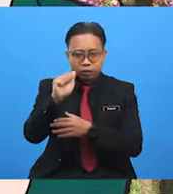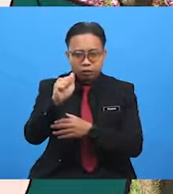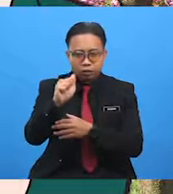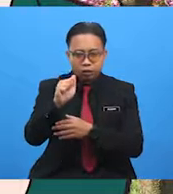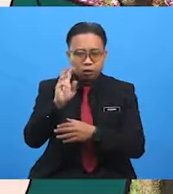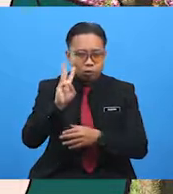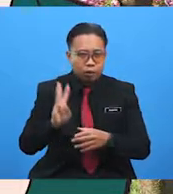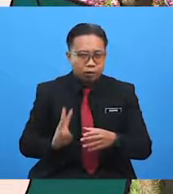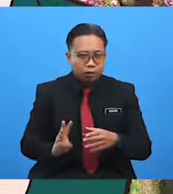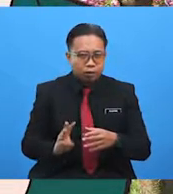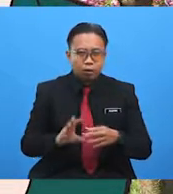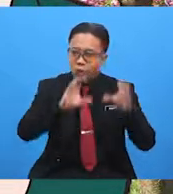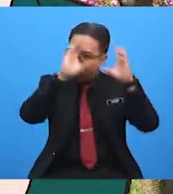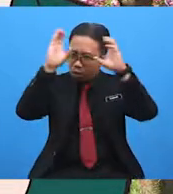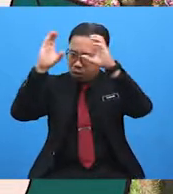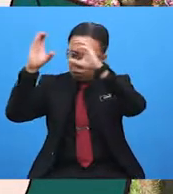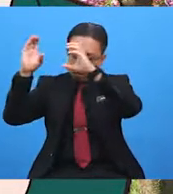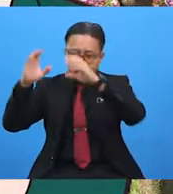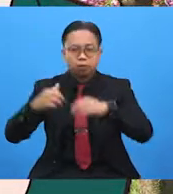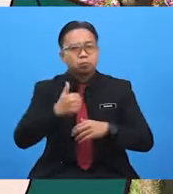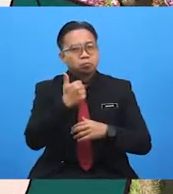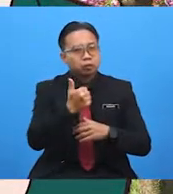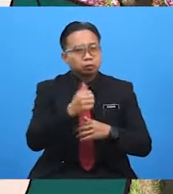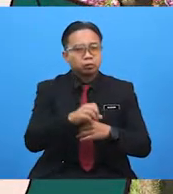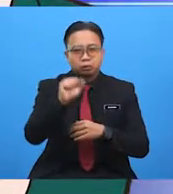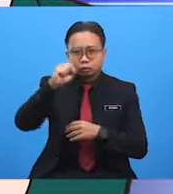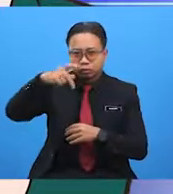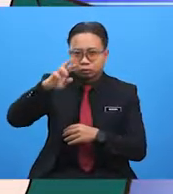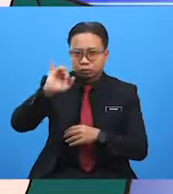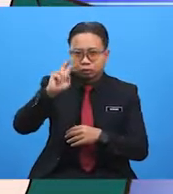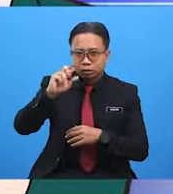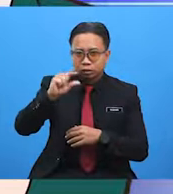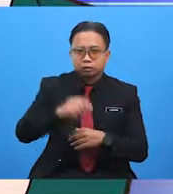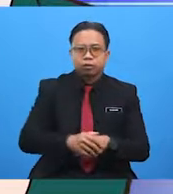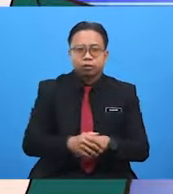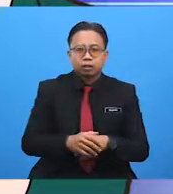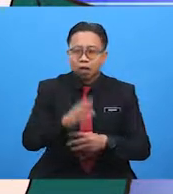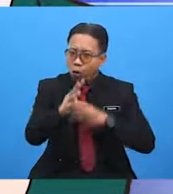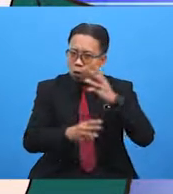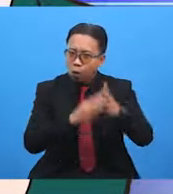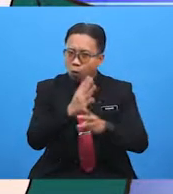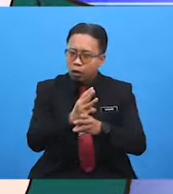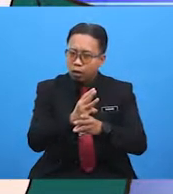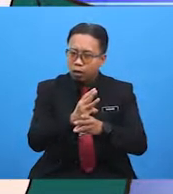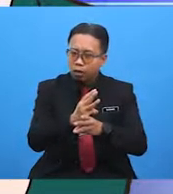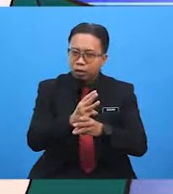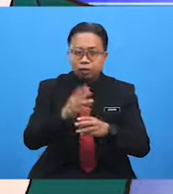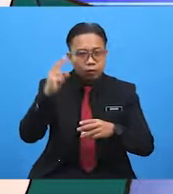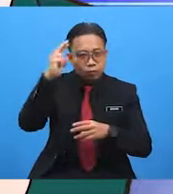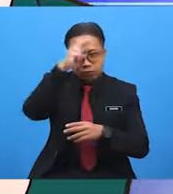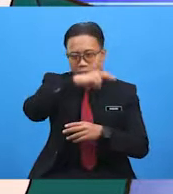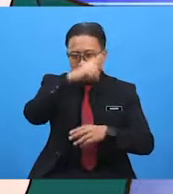Everybody wants spring. And that's the World Weather Forecast for tonight.